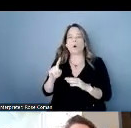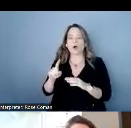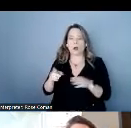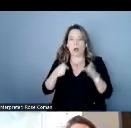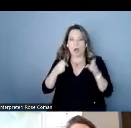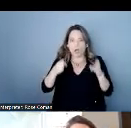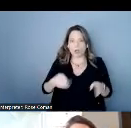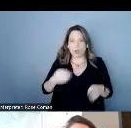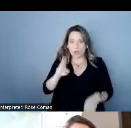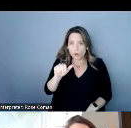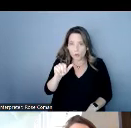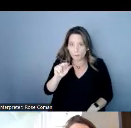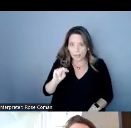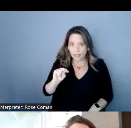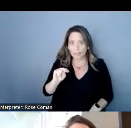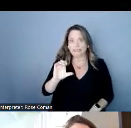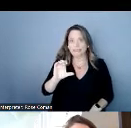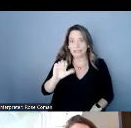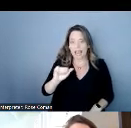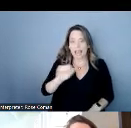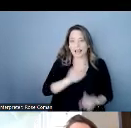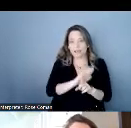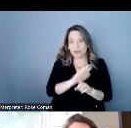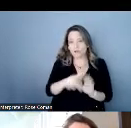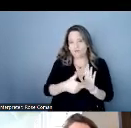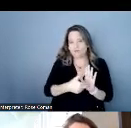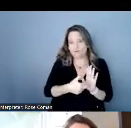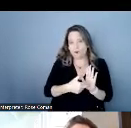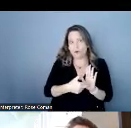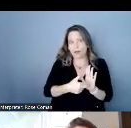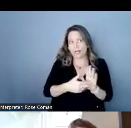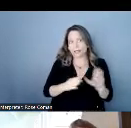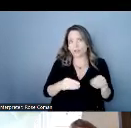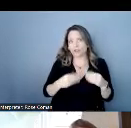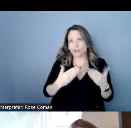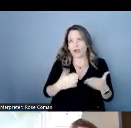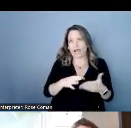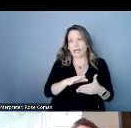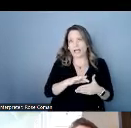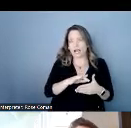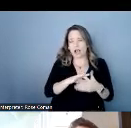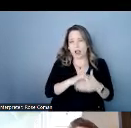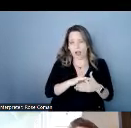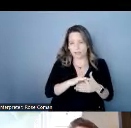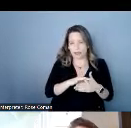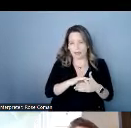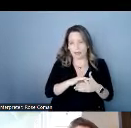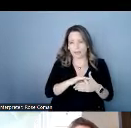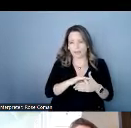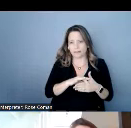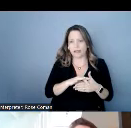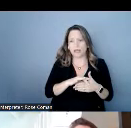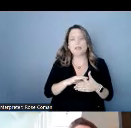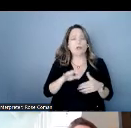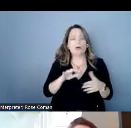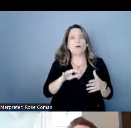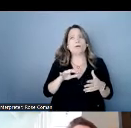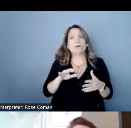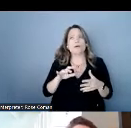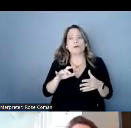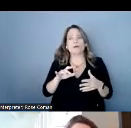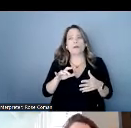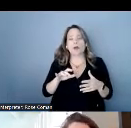is is to provide context to the user everything that the human captioner hears they're